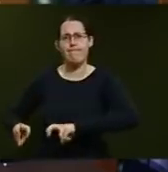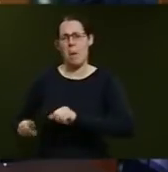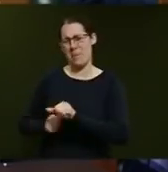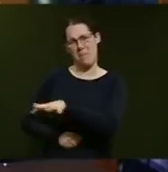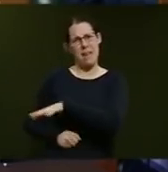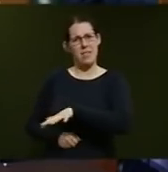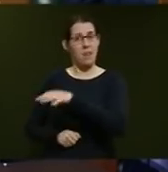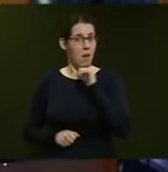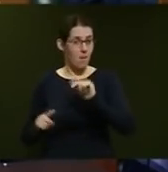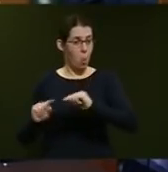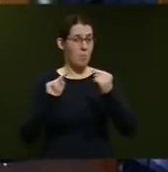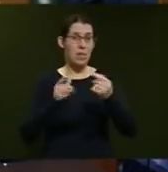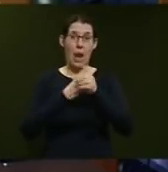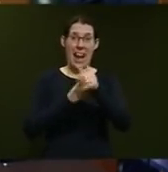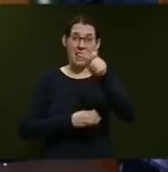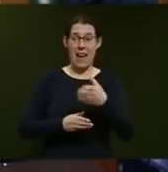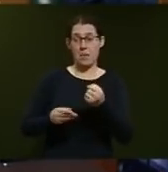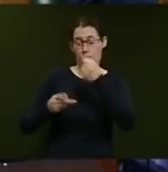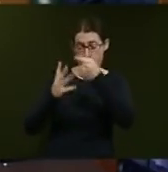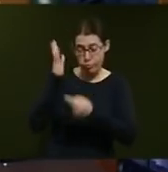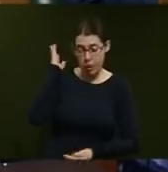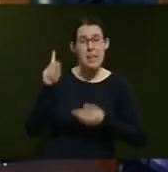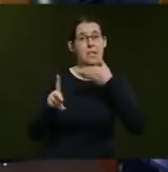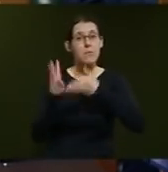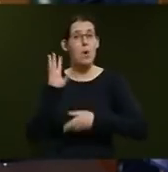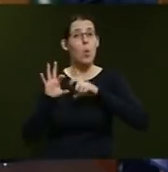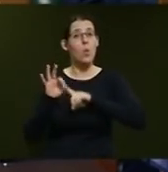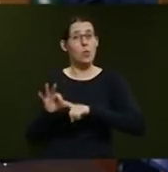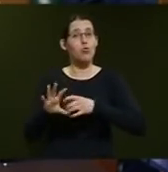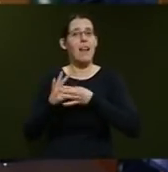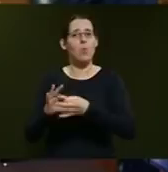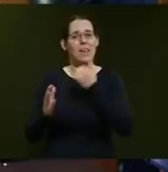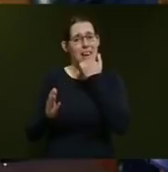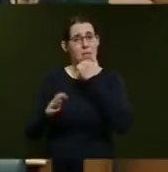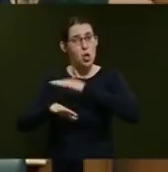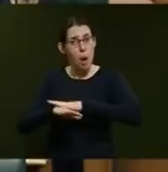Leader has a range of specific questions around dates and times, he's most welcome to put those in writing.